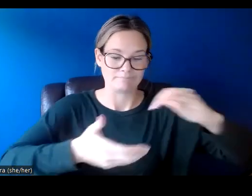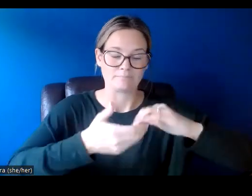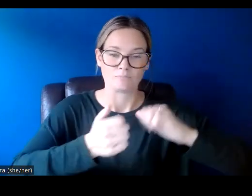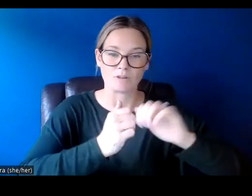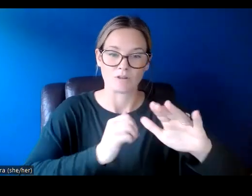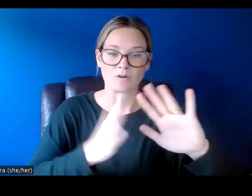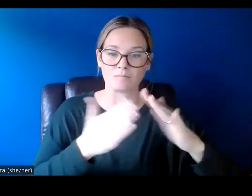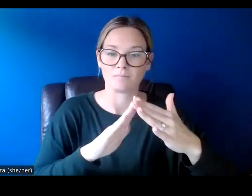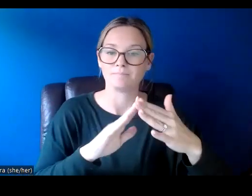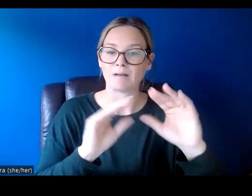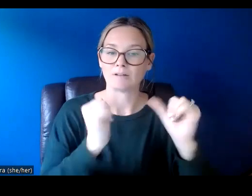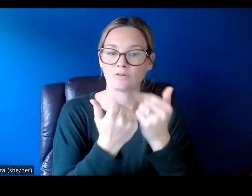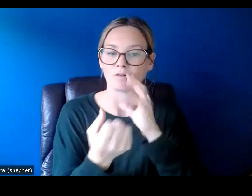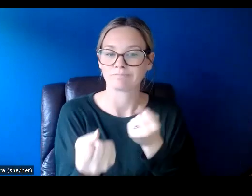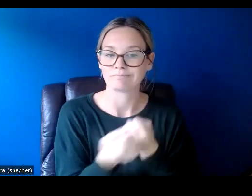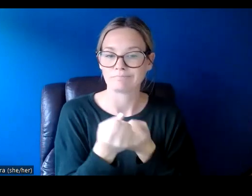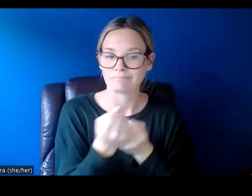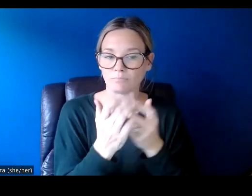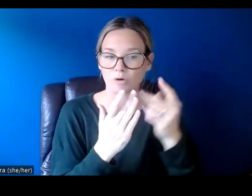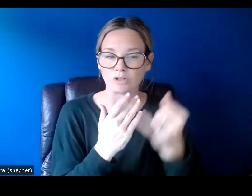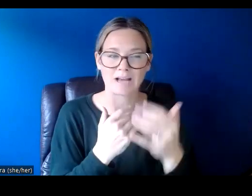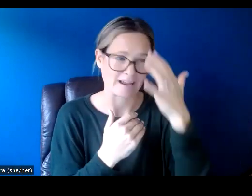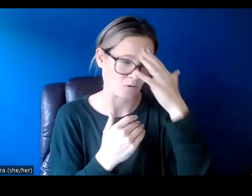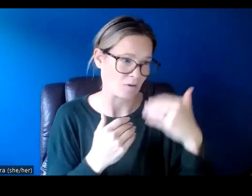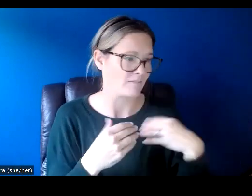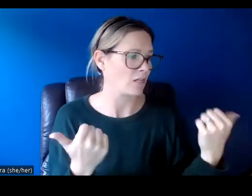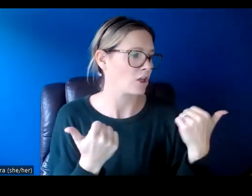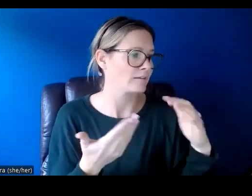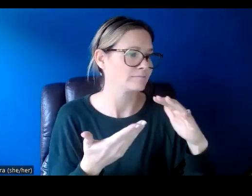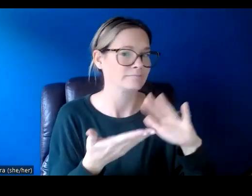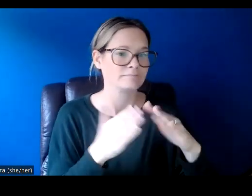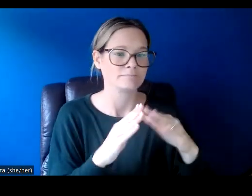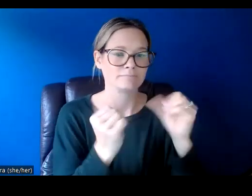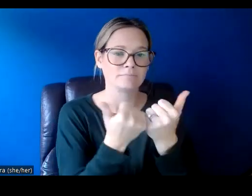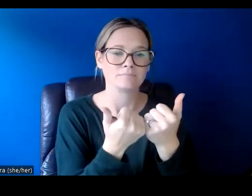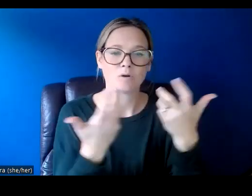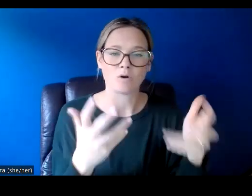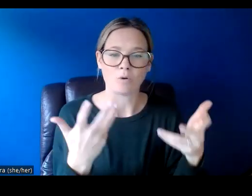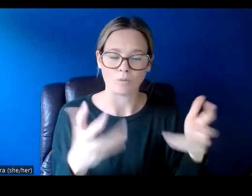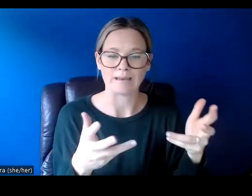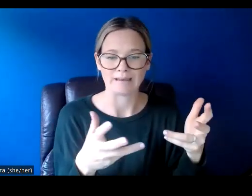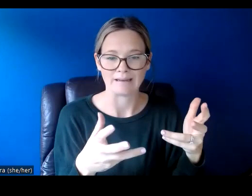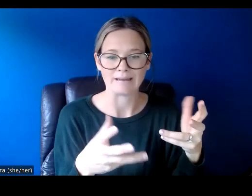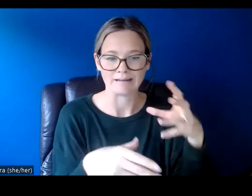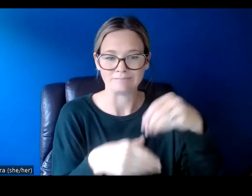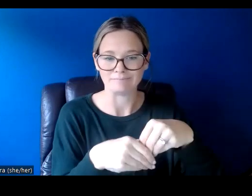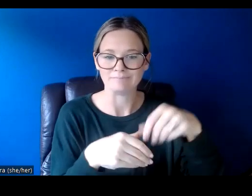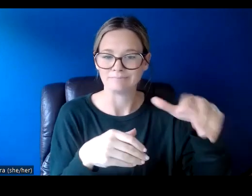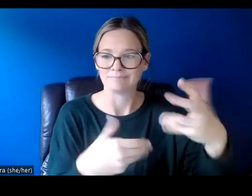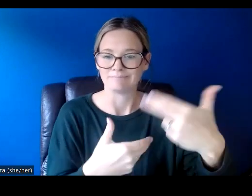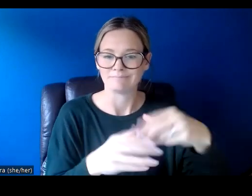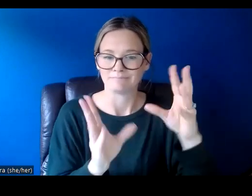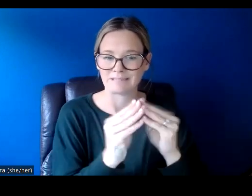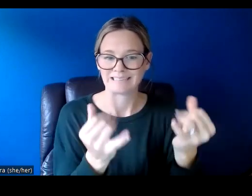association to support the project. I know we have a lot of community associations already in this meeting today. So